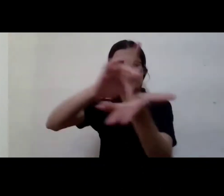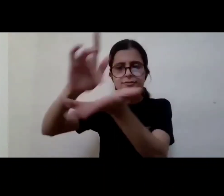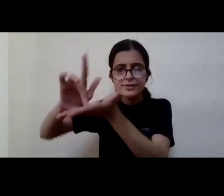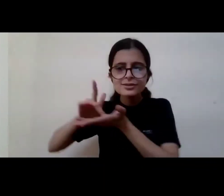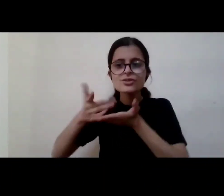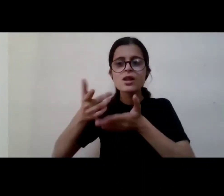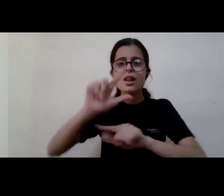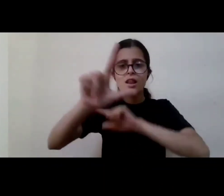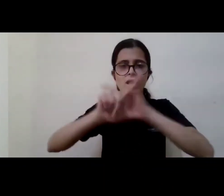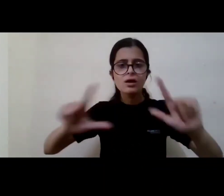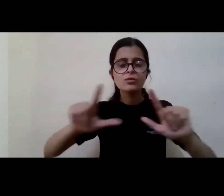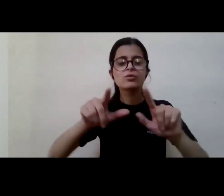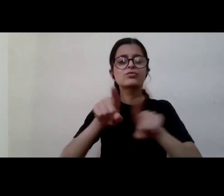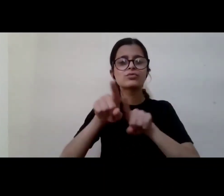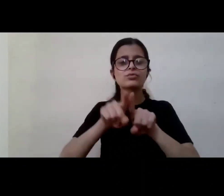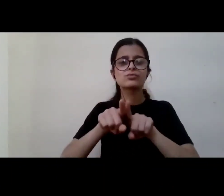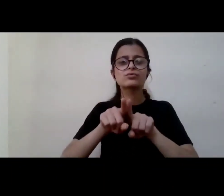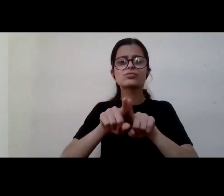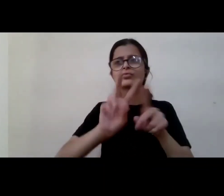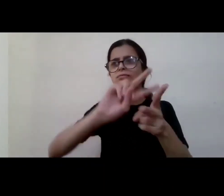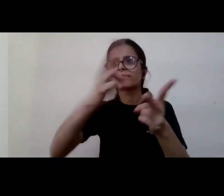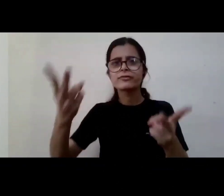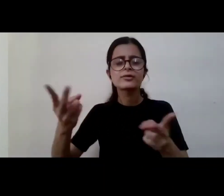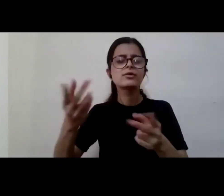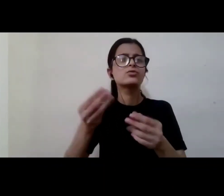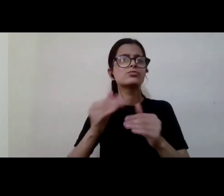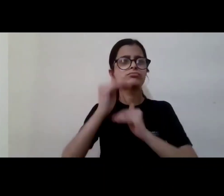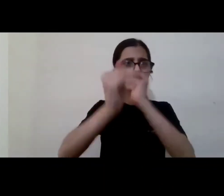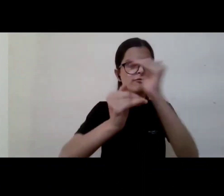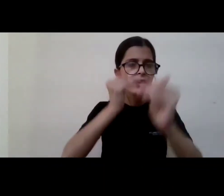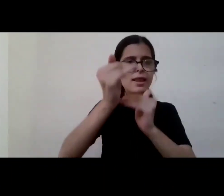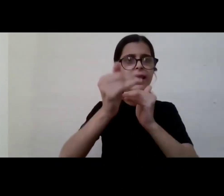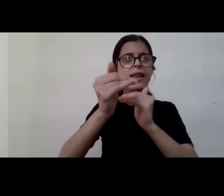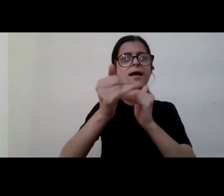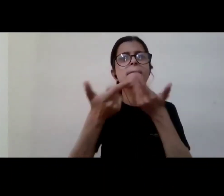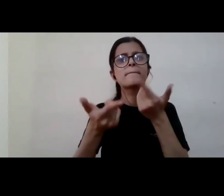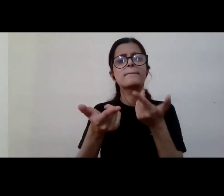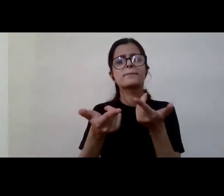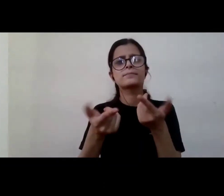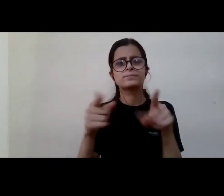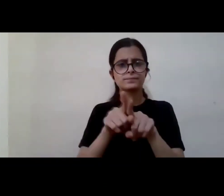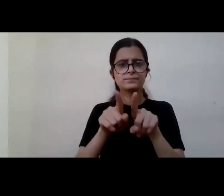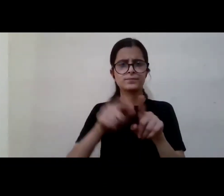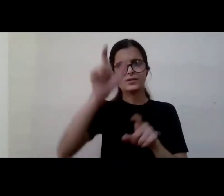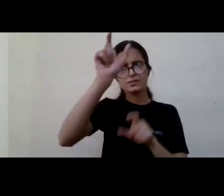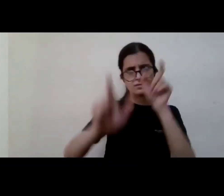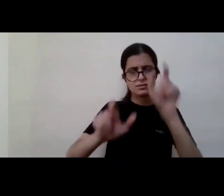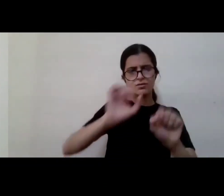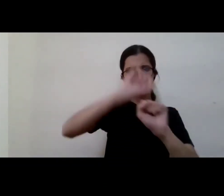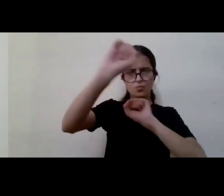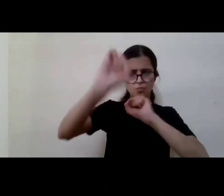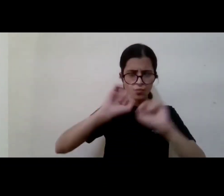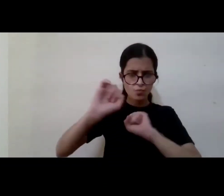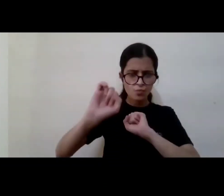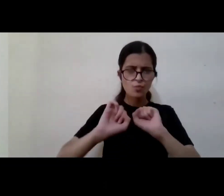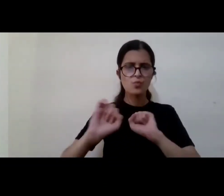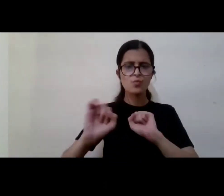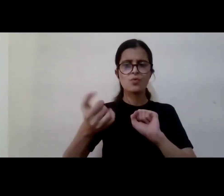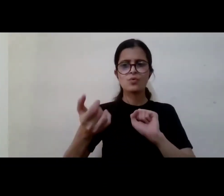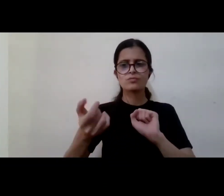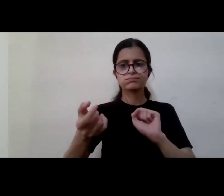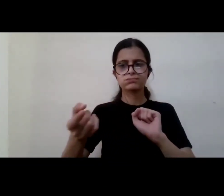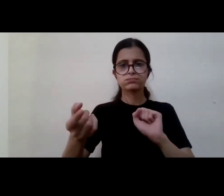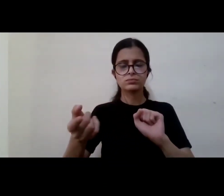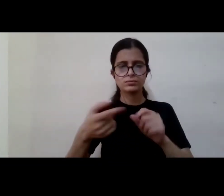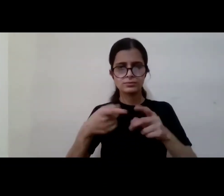uh uh to develop so that uh they can the individual they can uh taking the